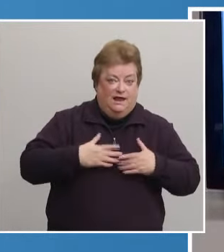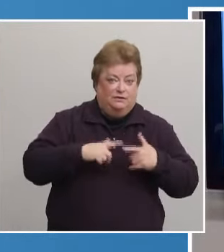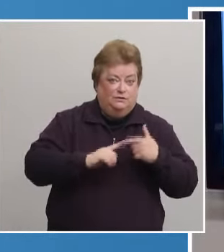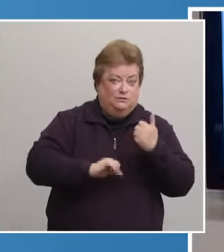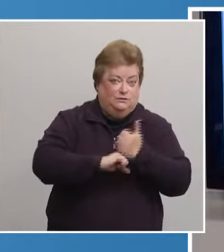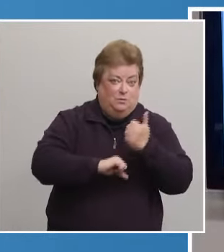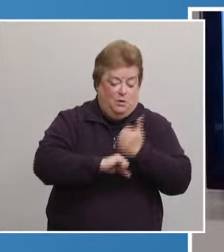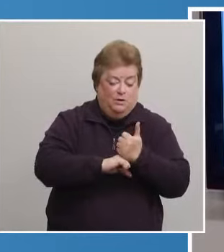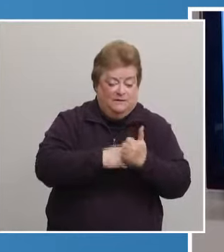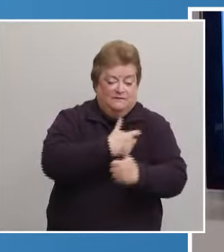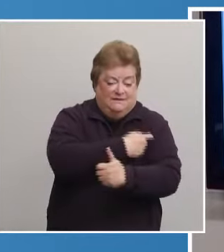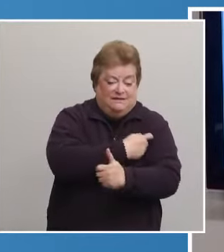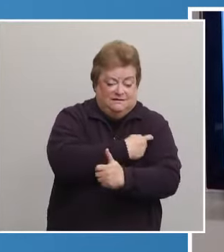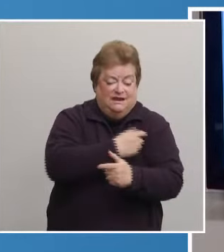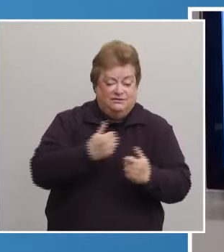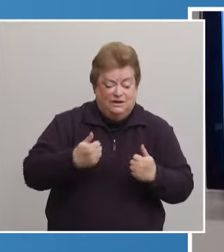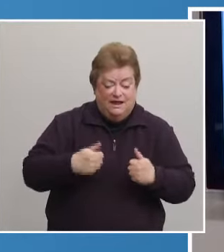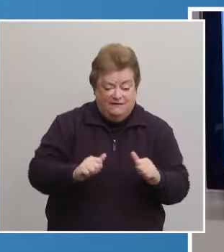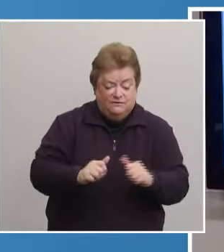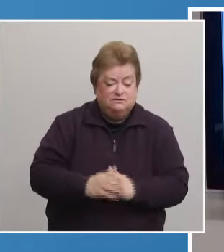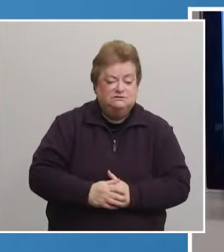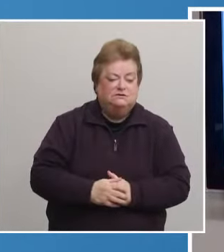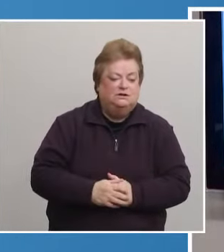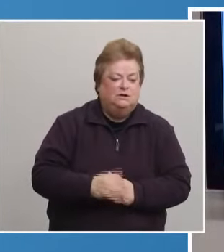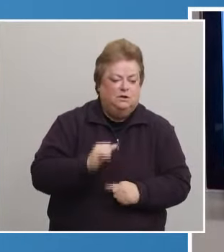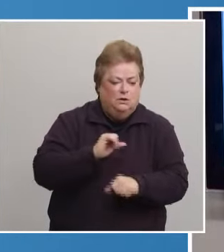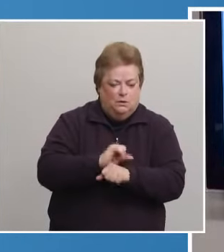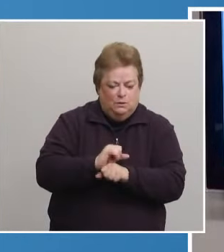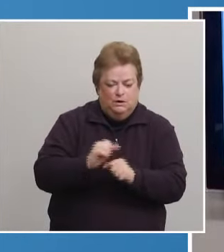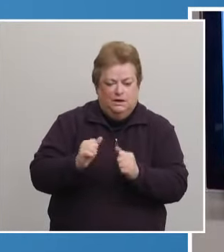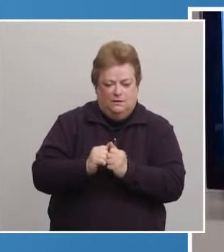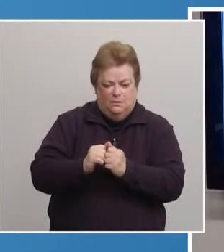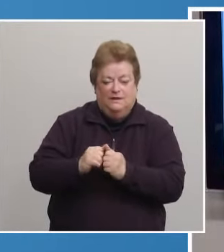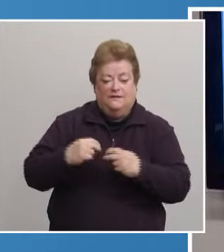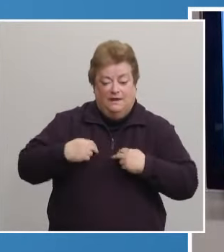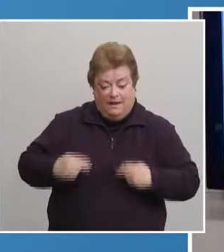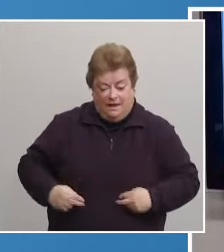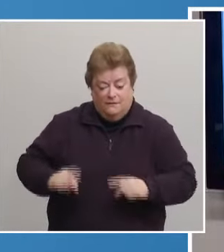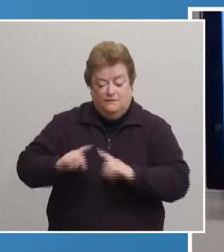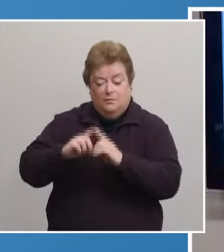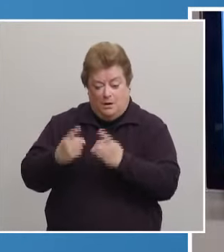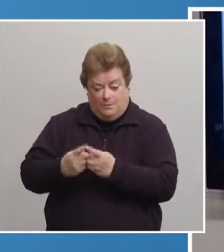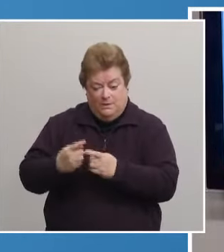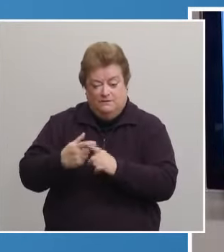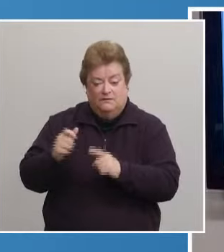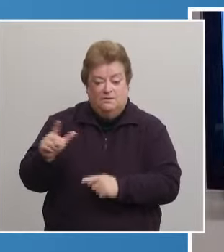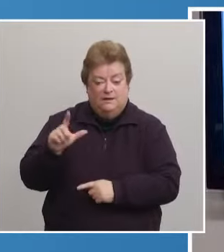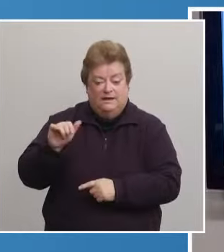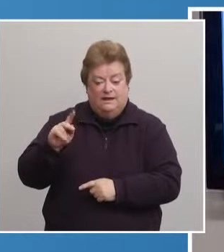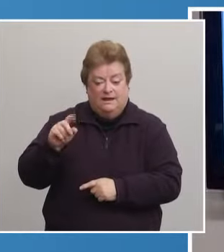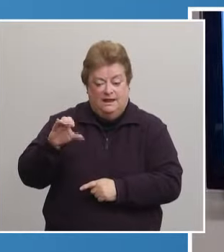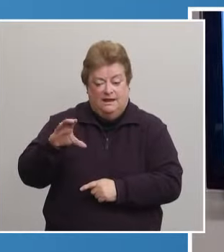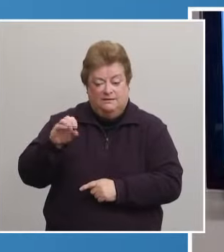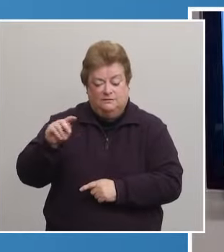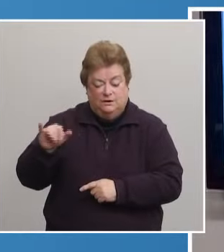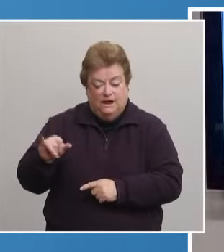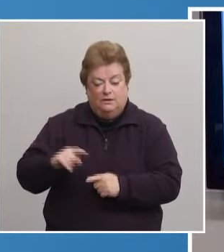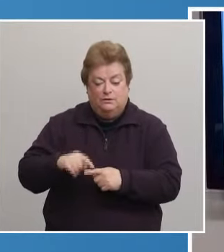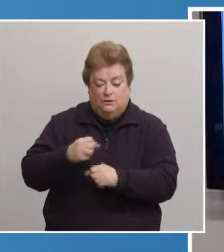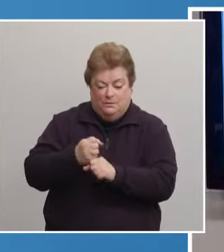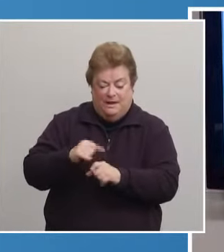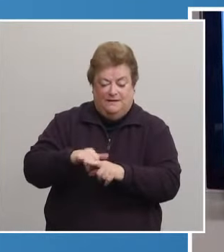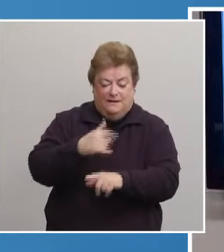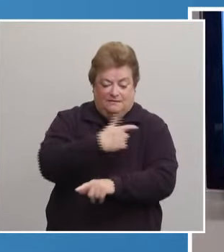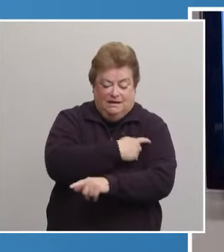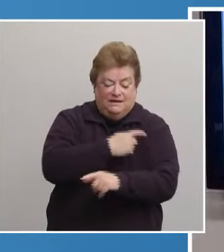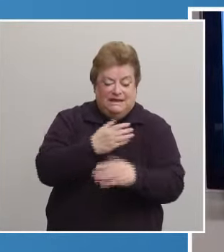vaccination effort. We've been working closely with the Lincoln Lancaster County health officials to make these vaccination clinics easy to